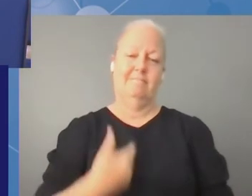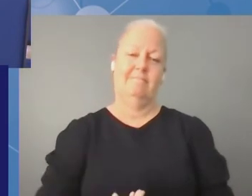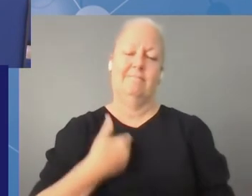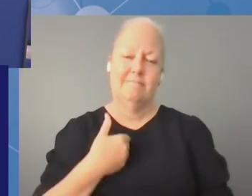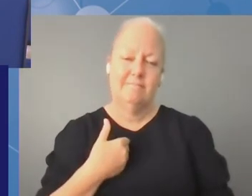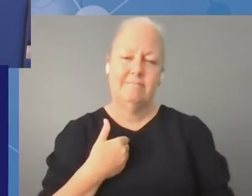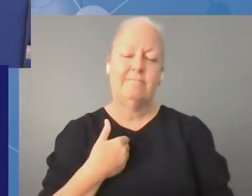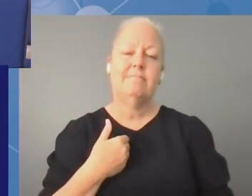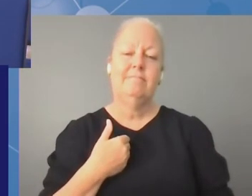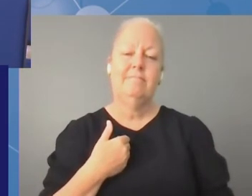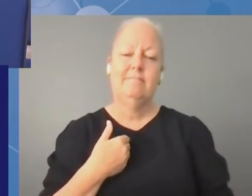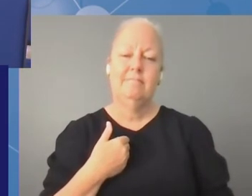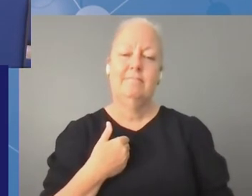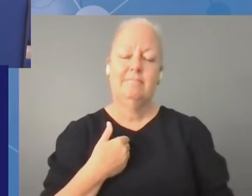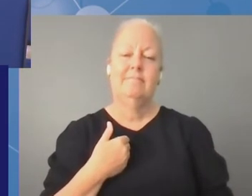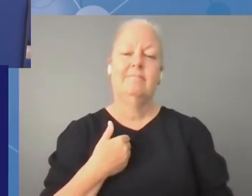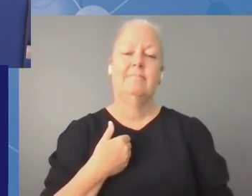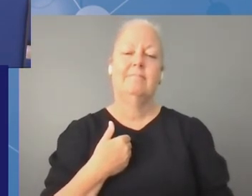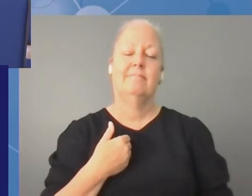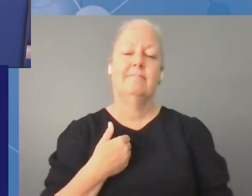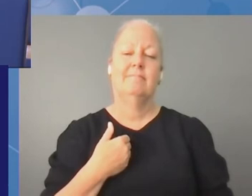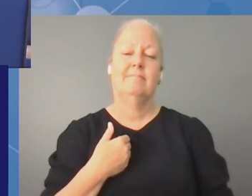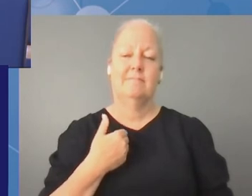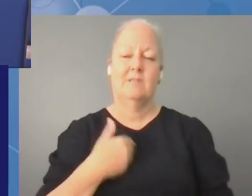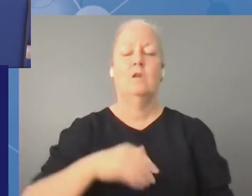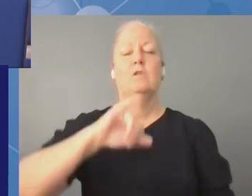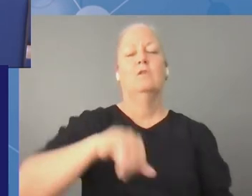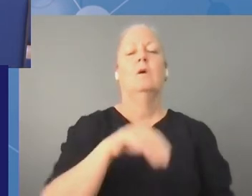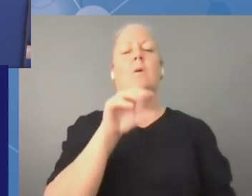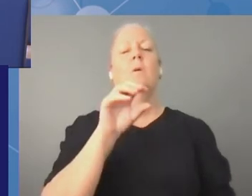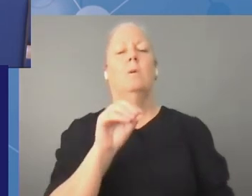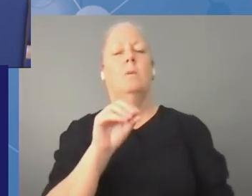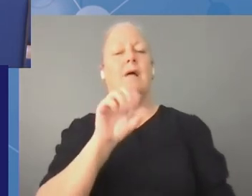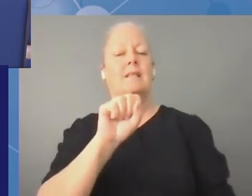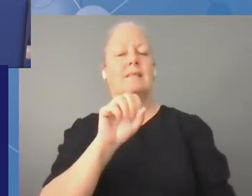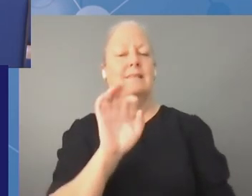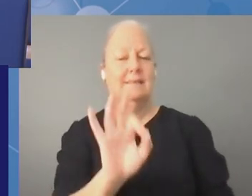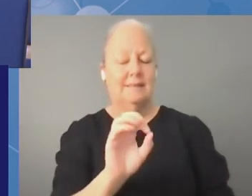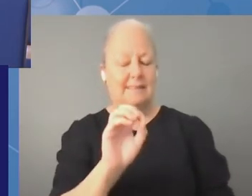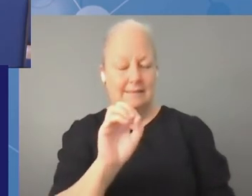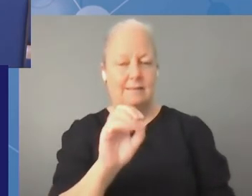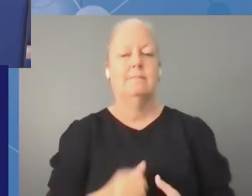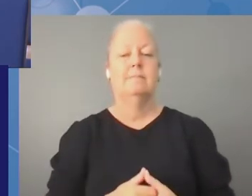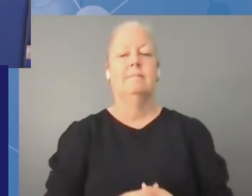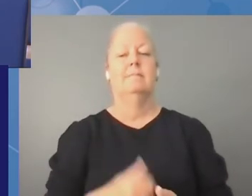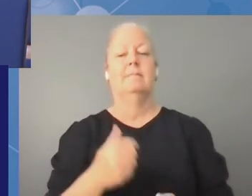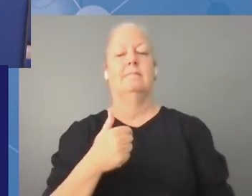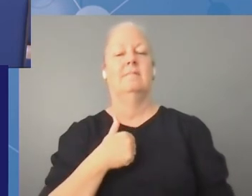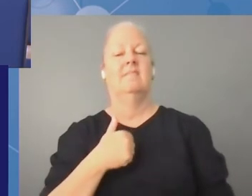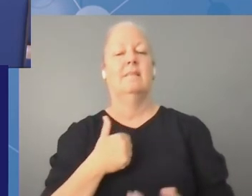africa and generic coordinator of child youth africa talking about internet governance in a global way